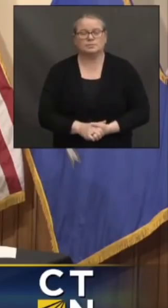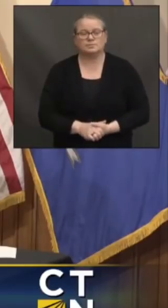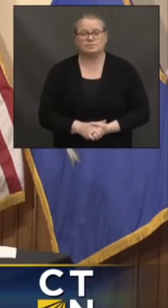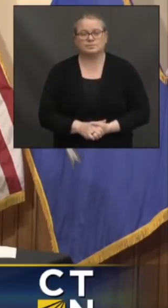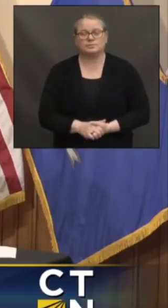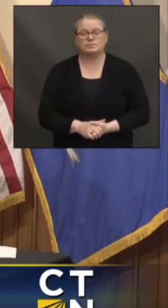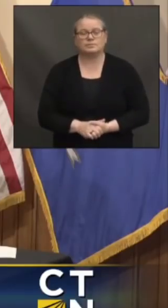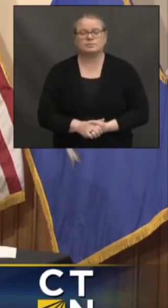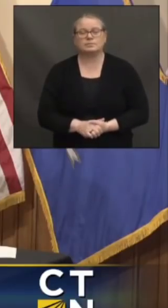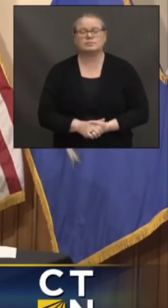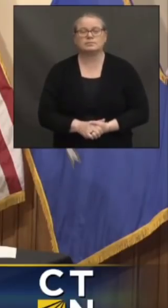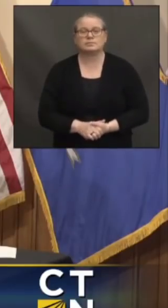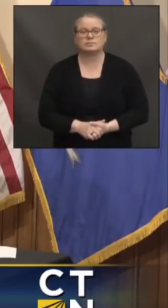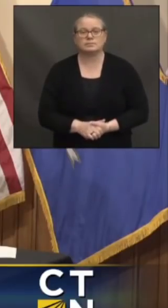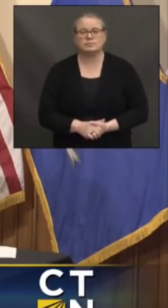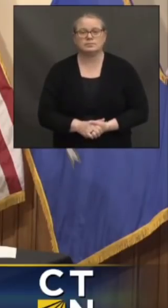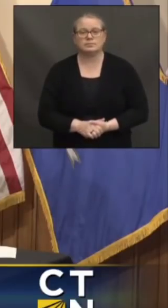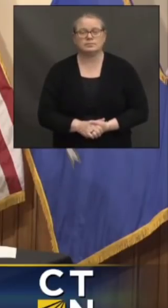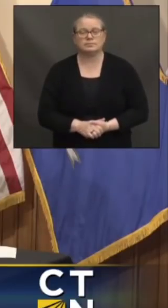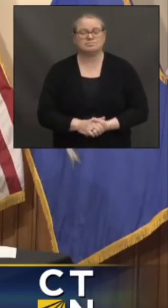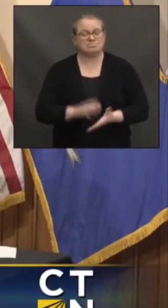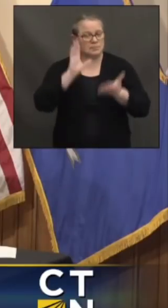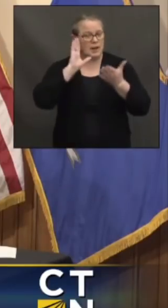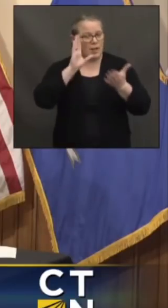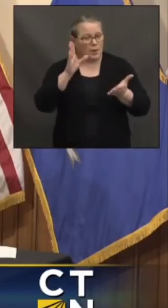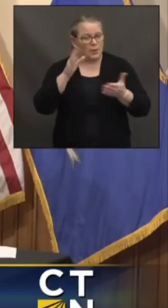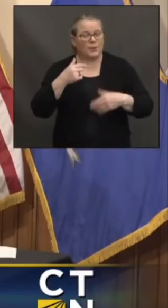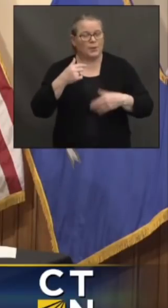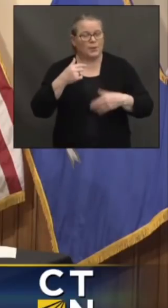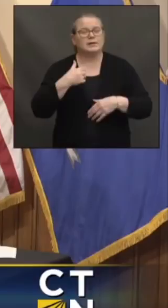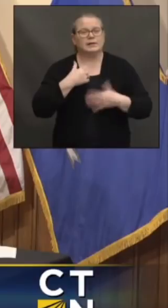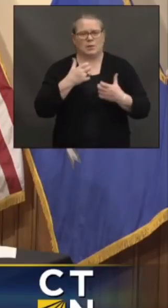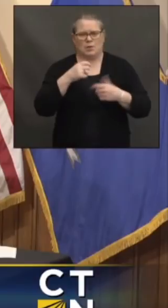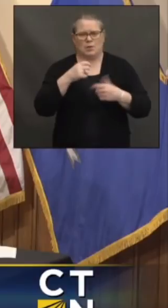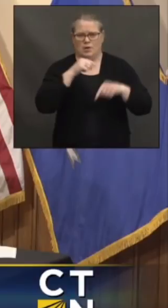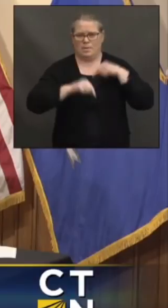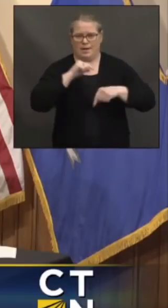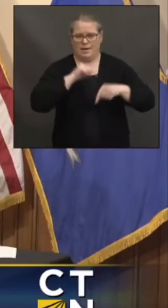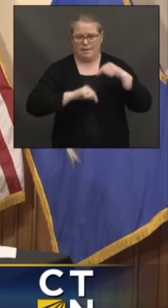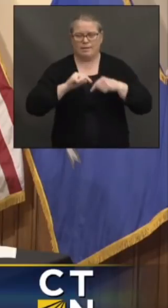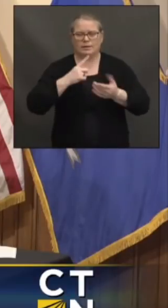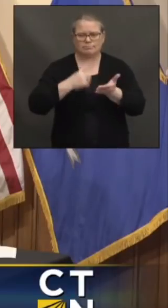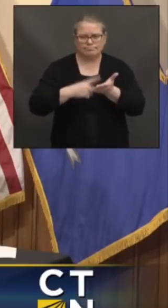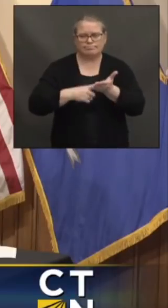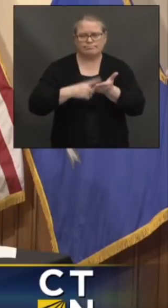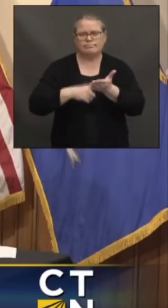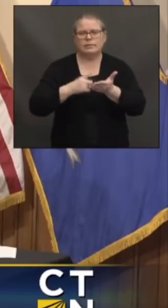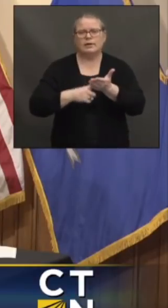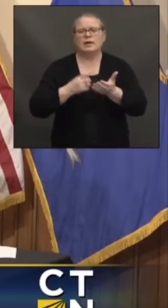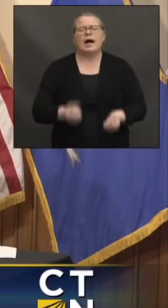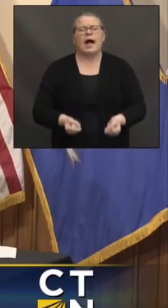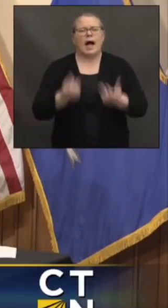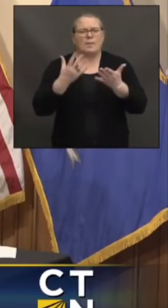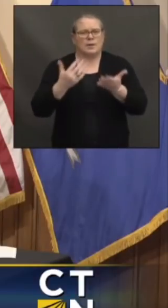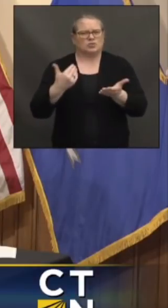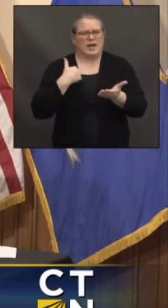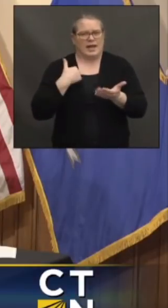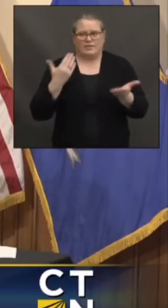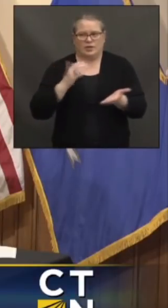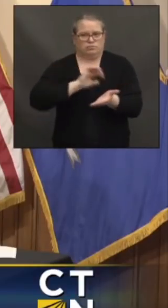Hello. If I could go back to a question about supply again. I know we've touched on this a couple of times already.